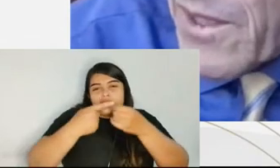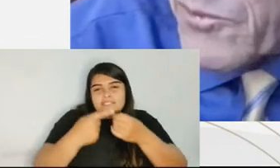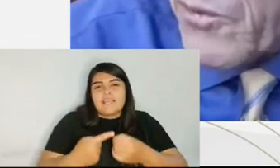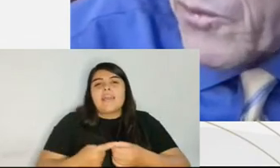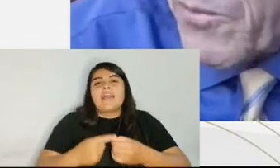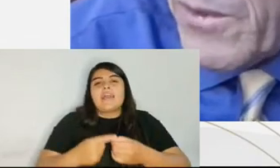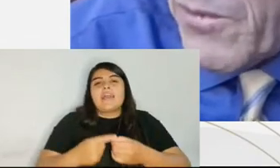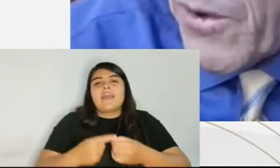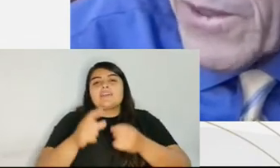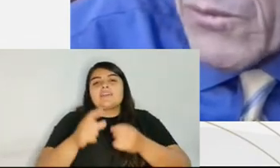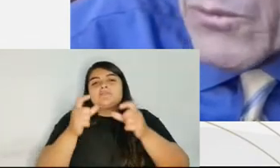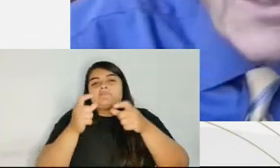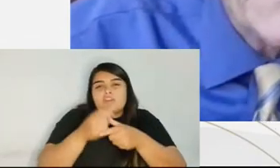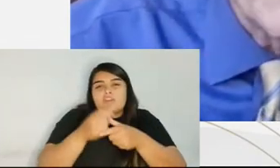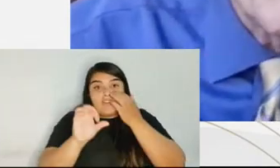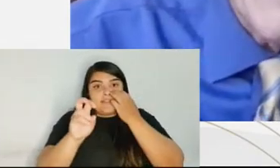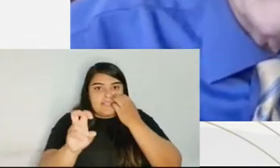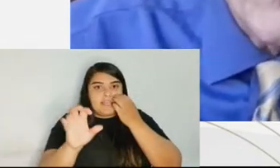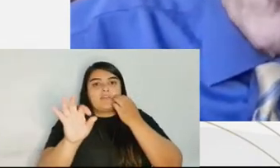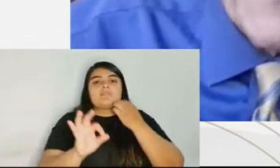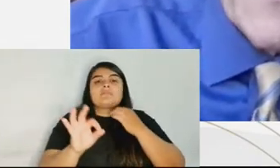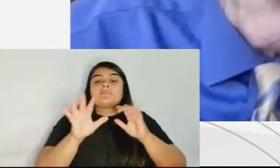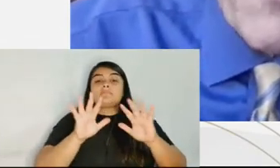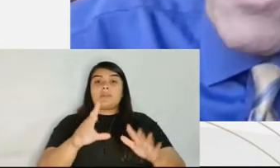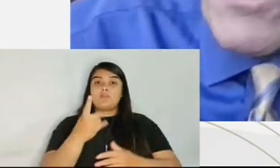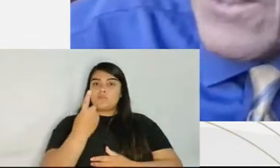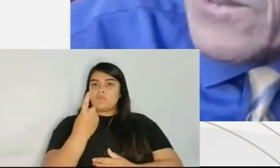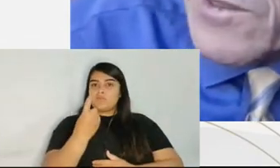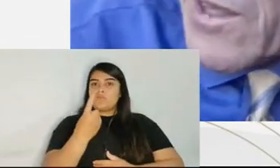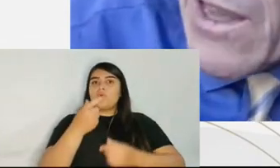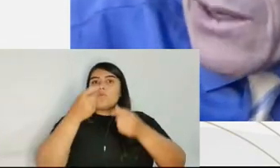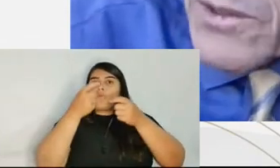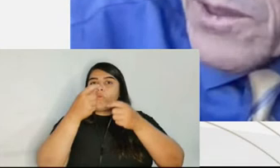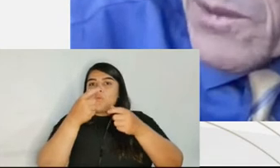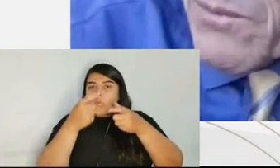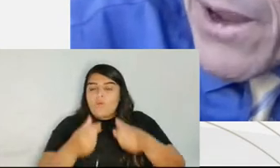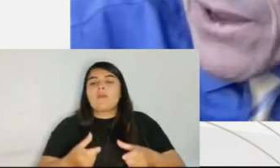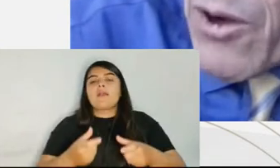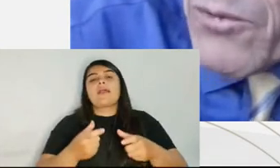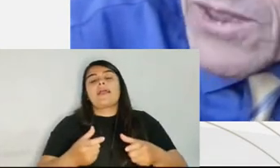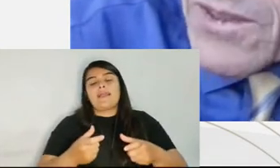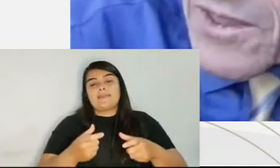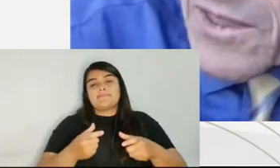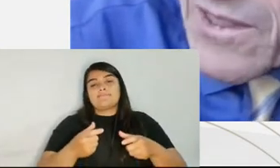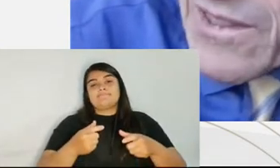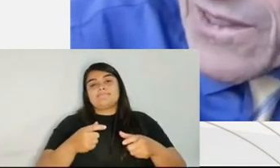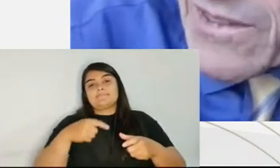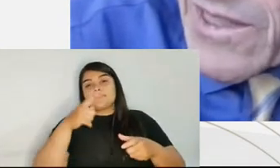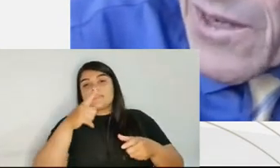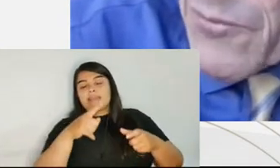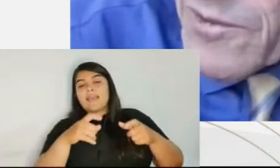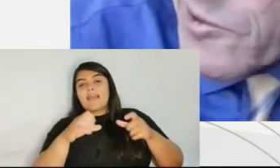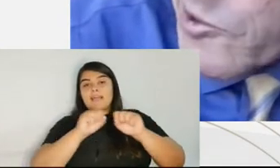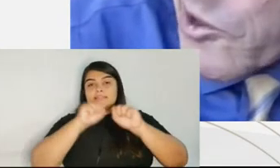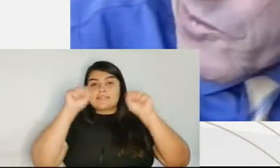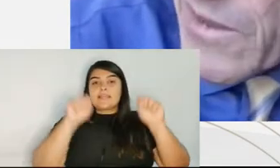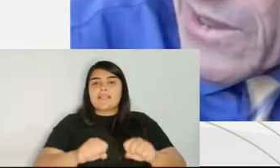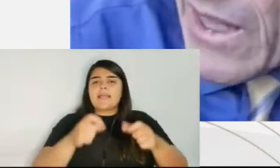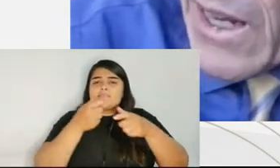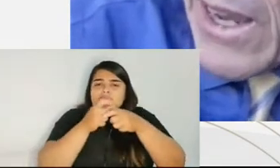place in the country where plea bargaining is still a minority of criminal cases was in my own city, San Francisco,